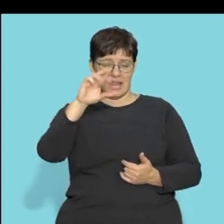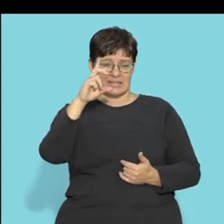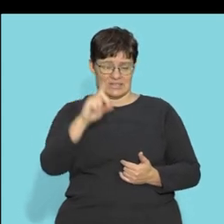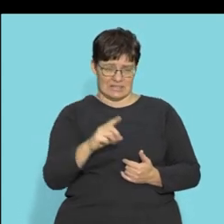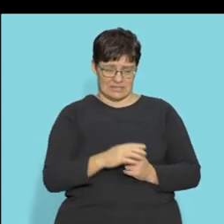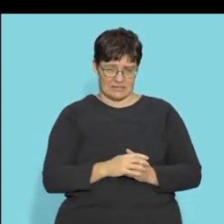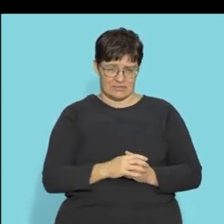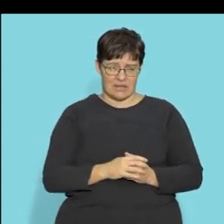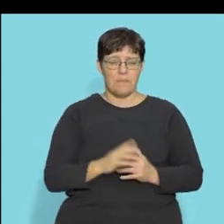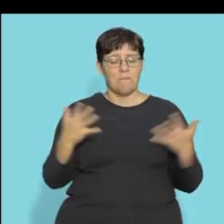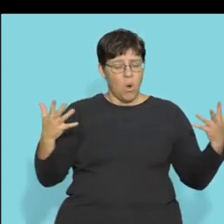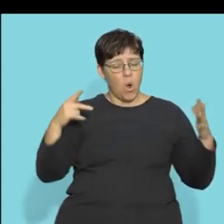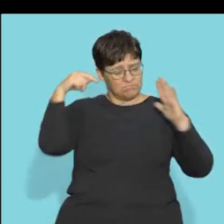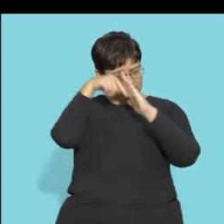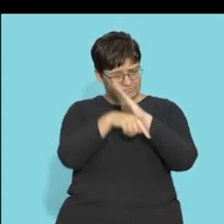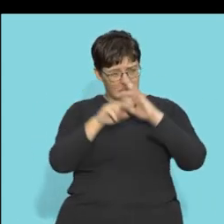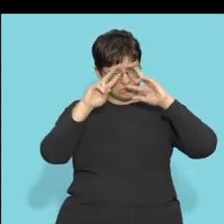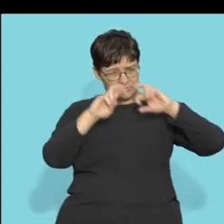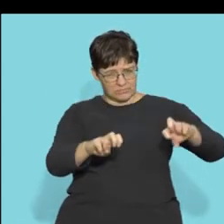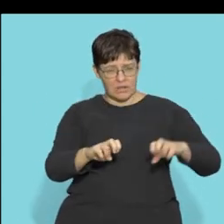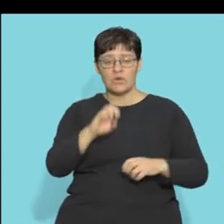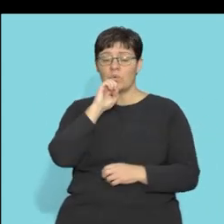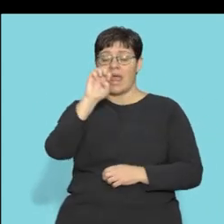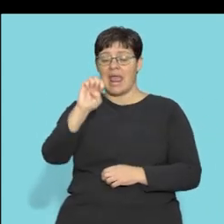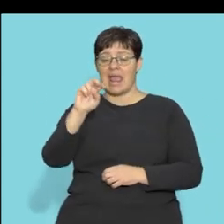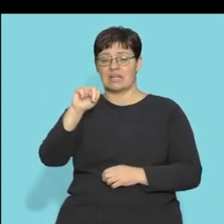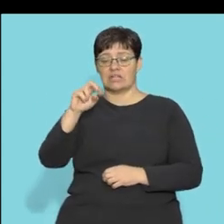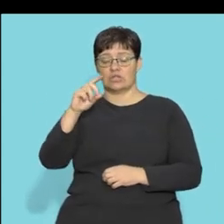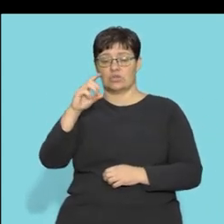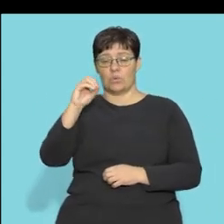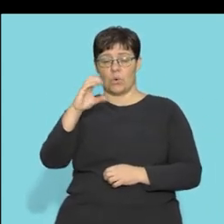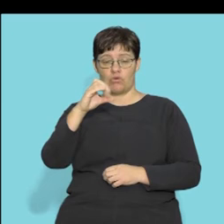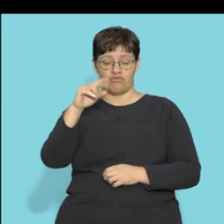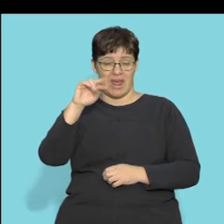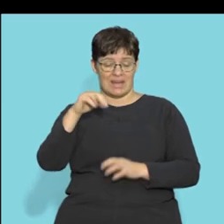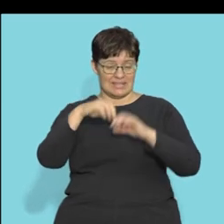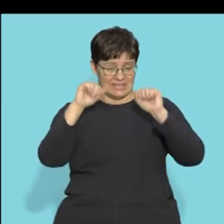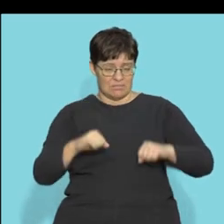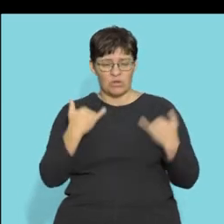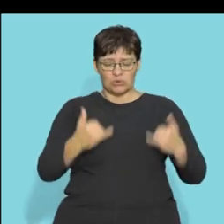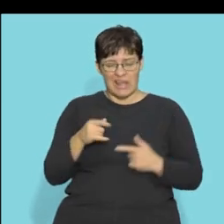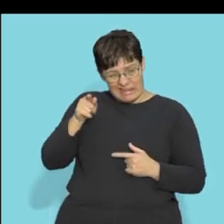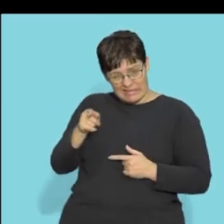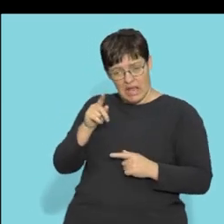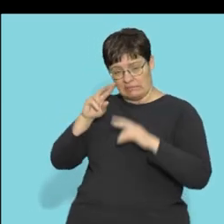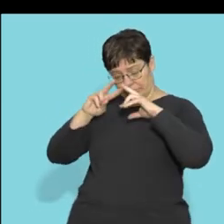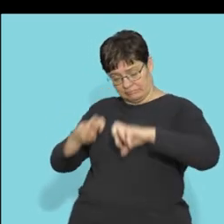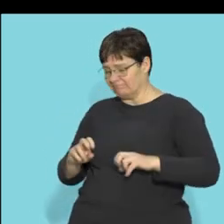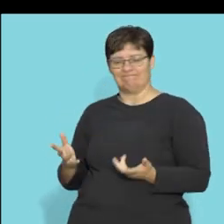there now that is a master gland and we will do that in much detail when we do the endocrine system so today i'm